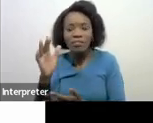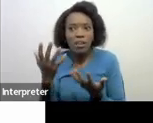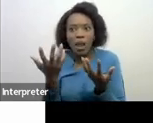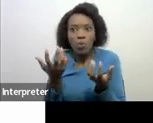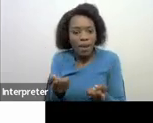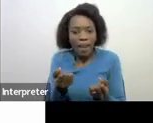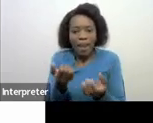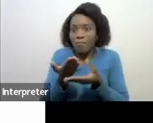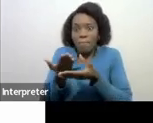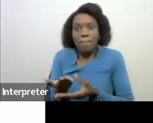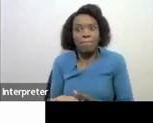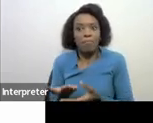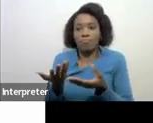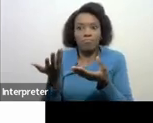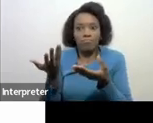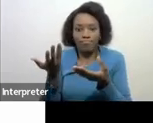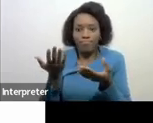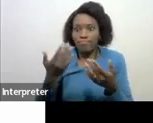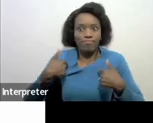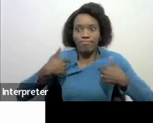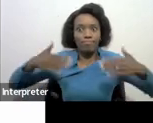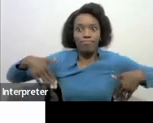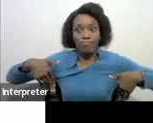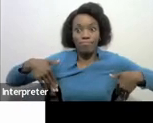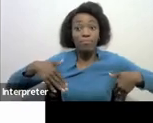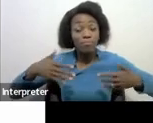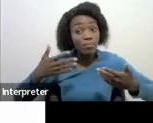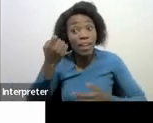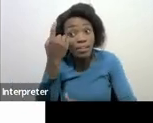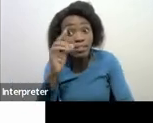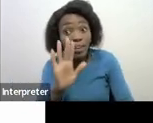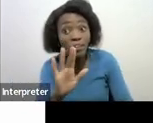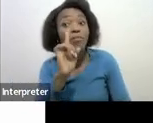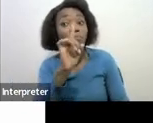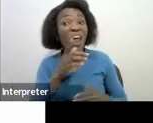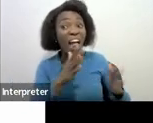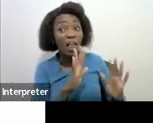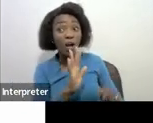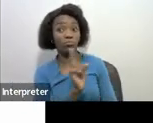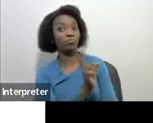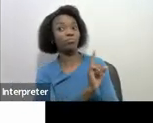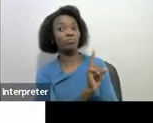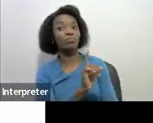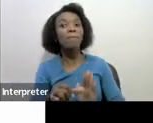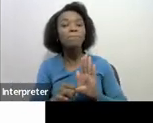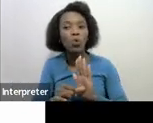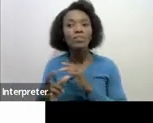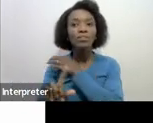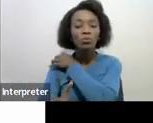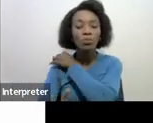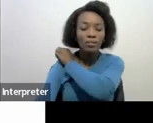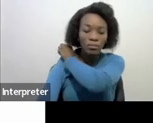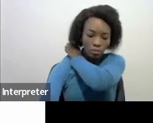records we understand that but we do not condone it it is important to maintain